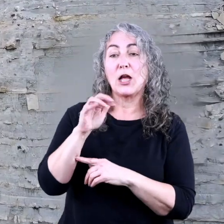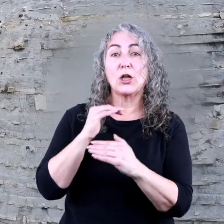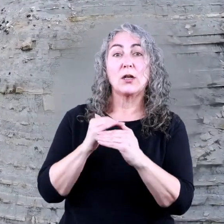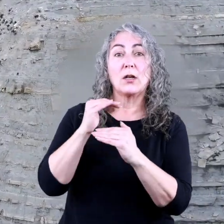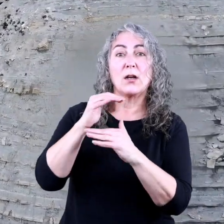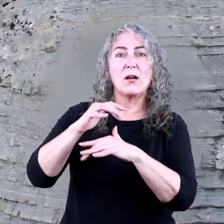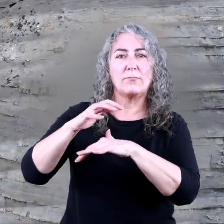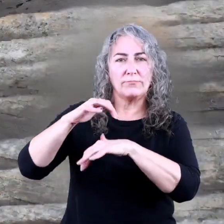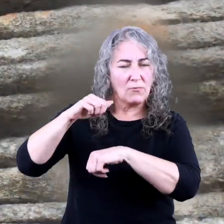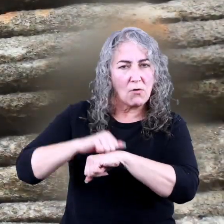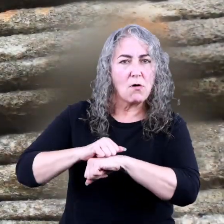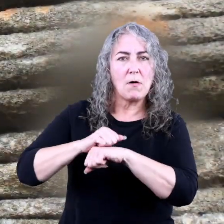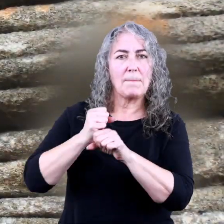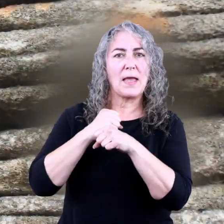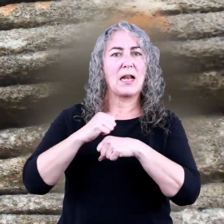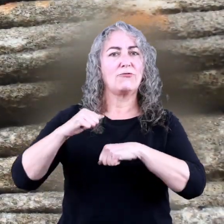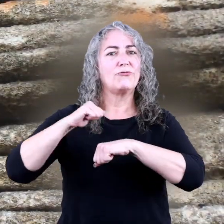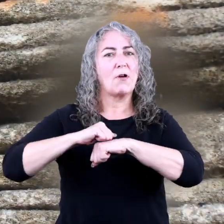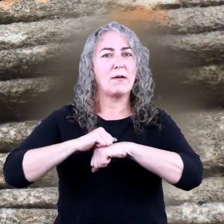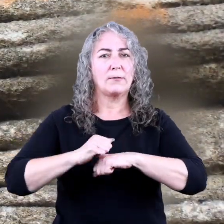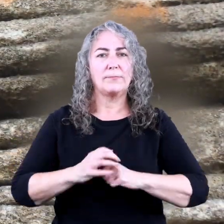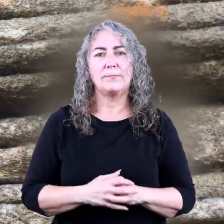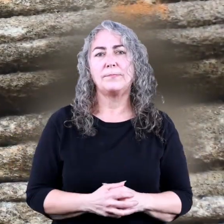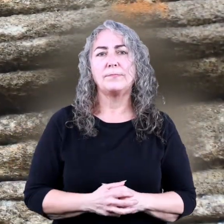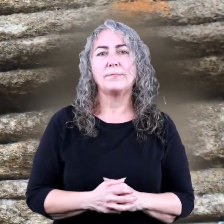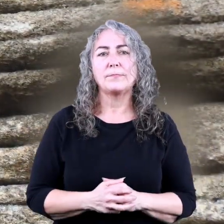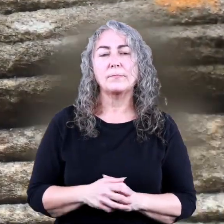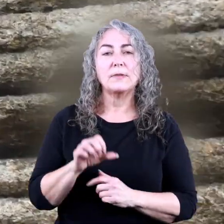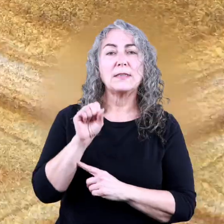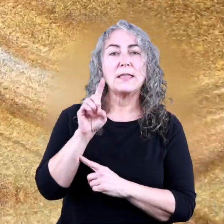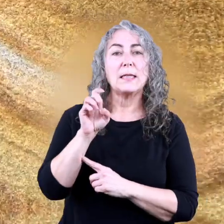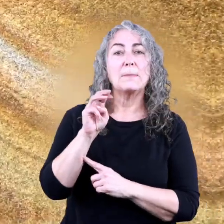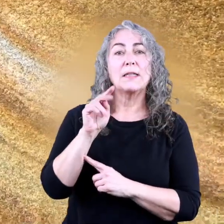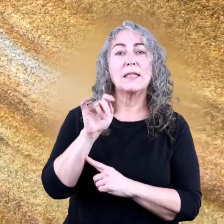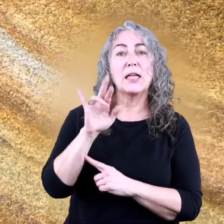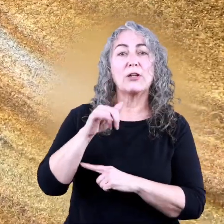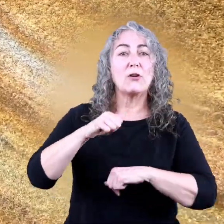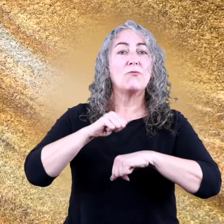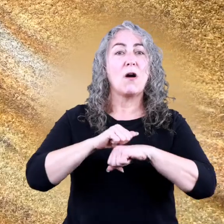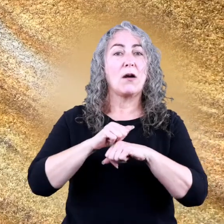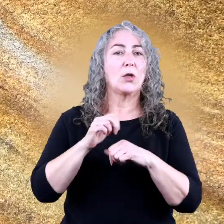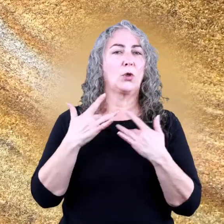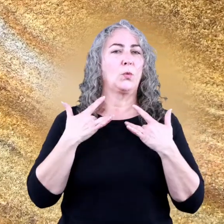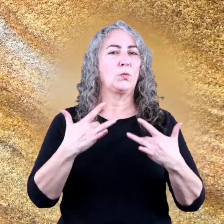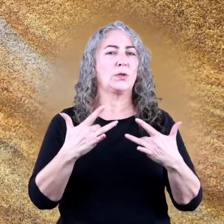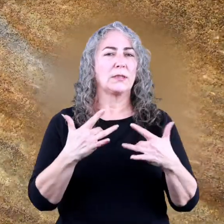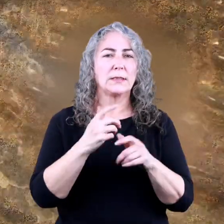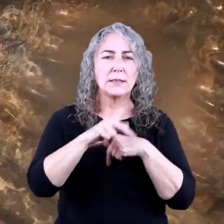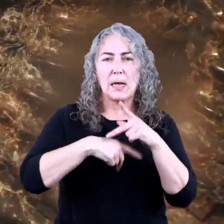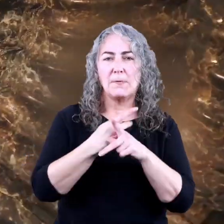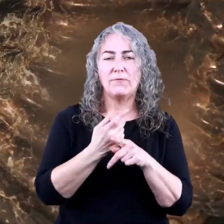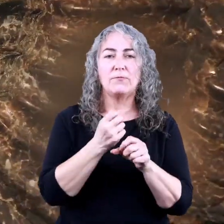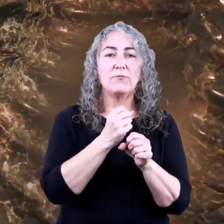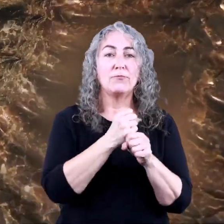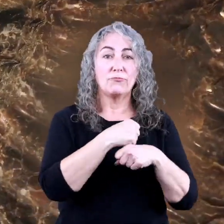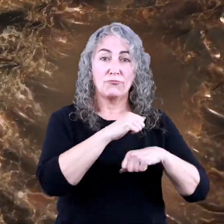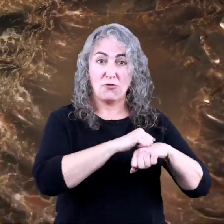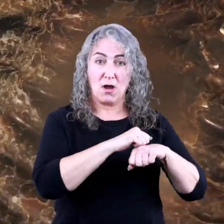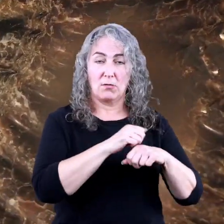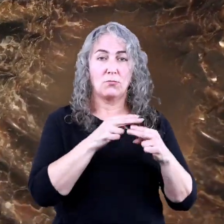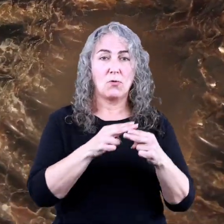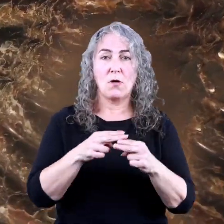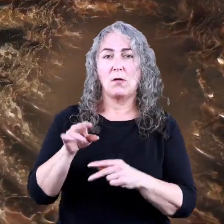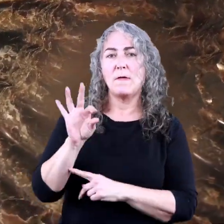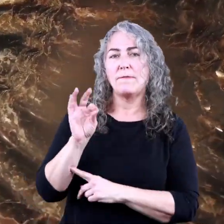all those layers harden, making a rock. Sedimentary rocks are usually the only type of rock that